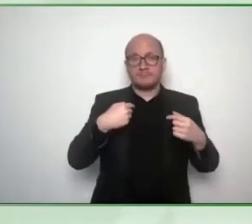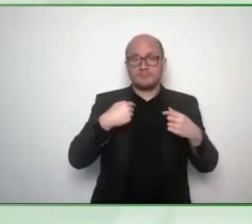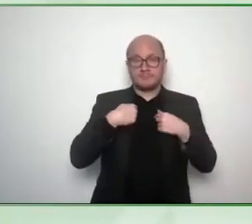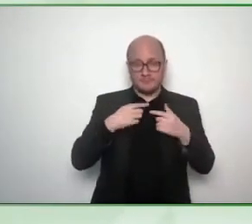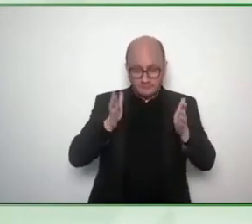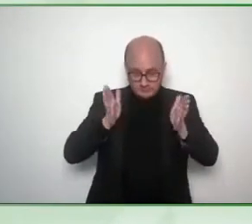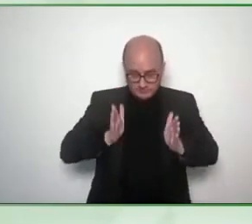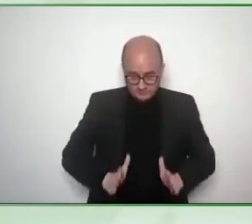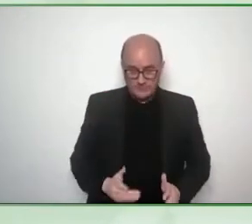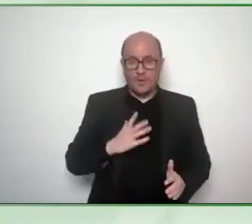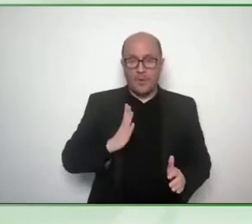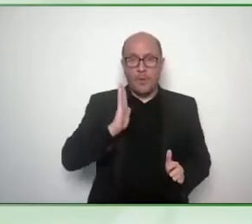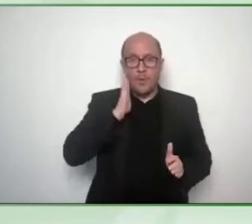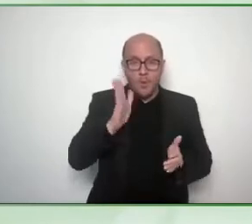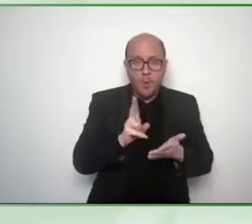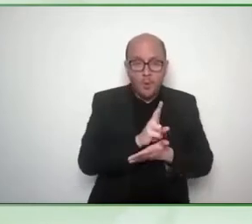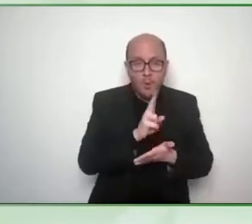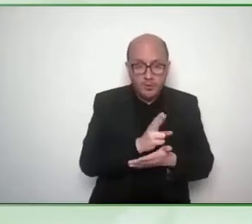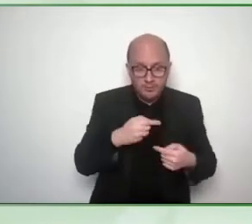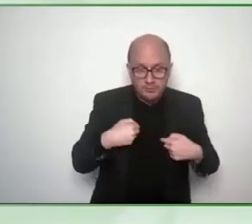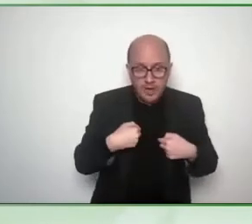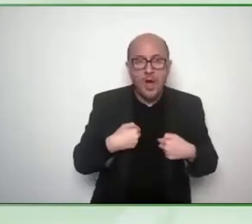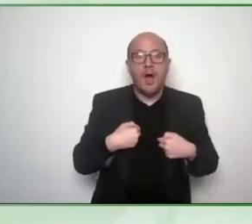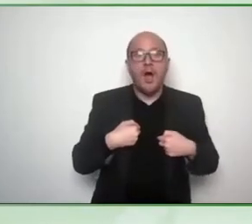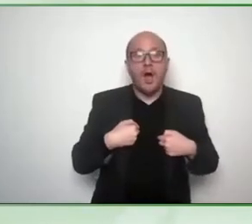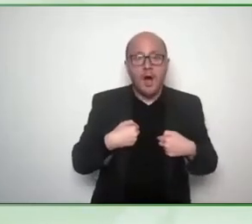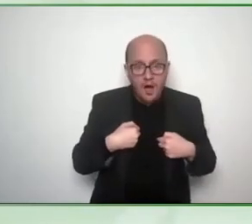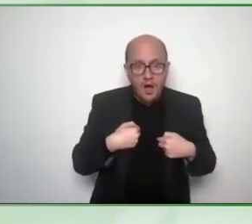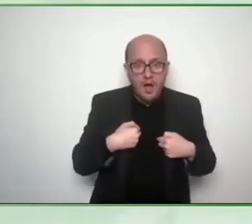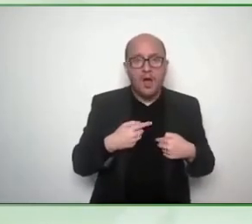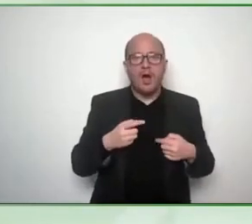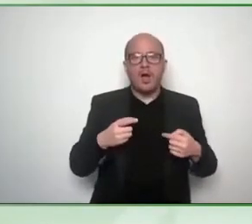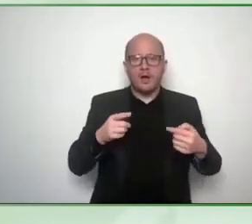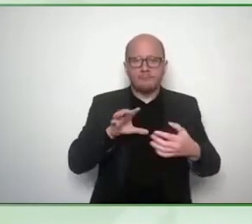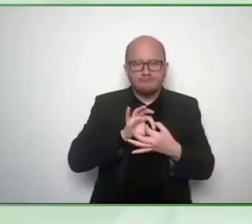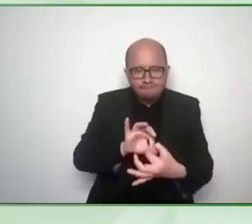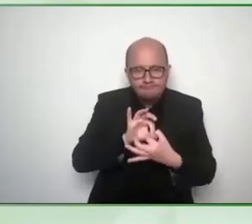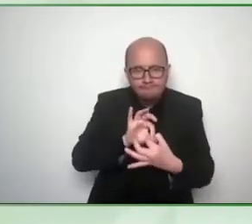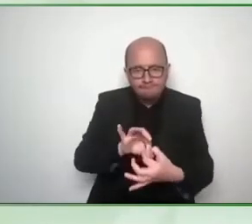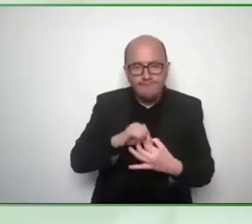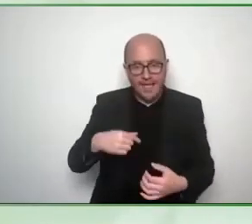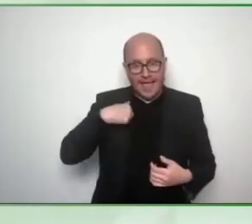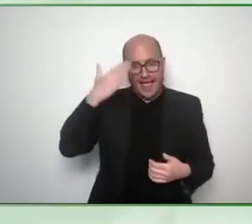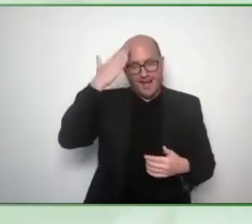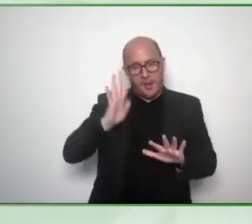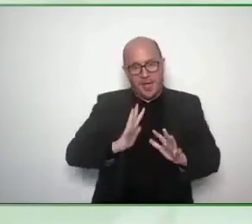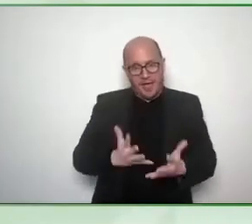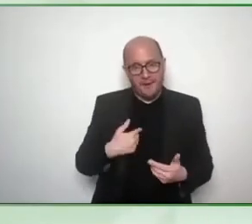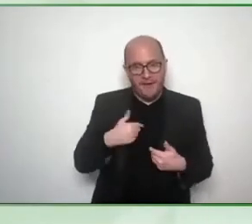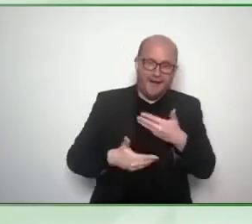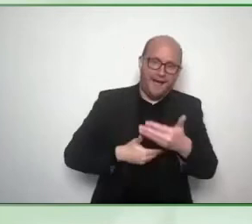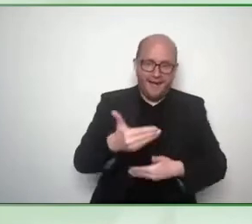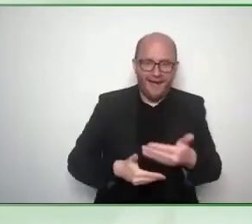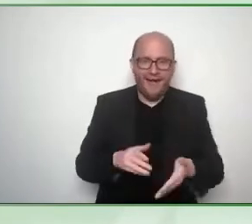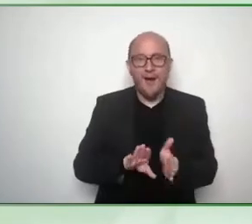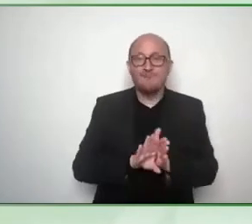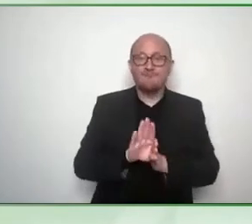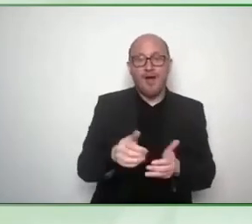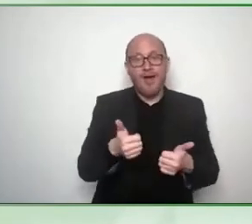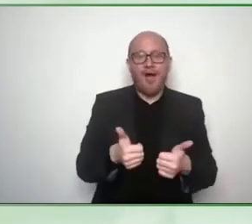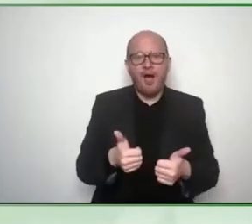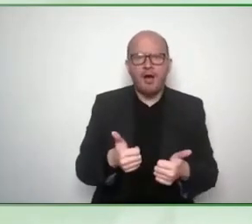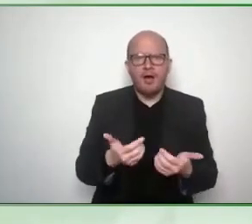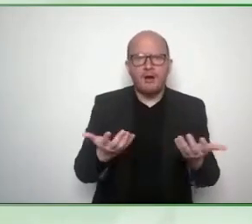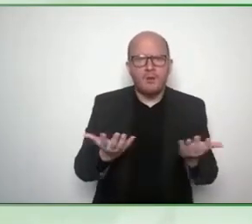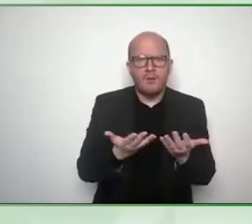work for people like me if we put someone who is at the uh at the most marginalized end of society